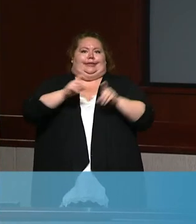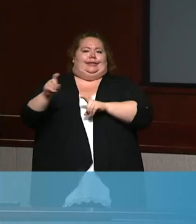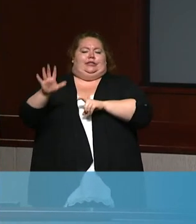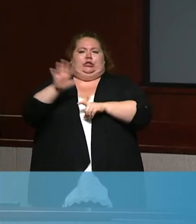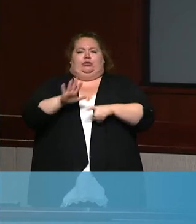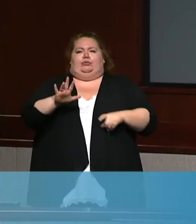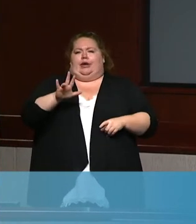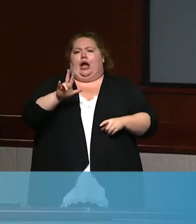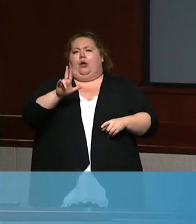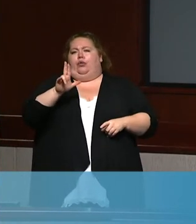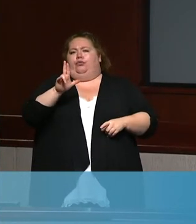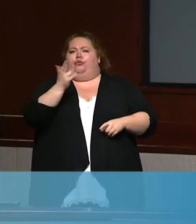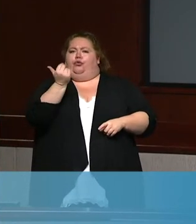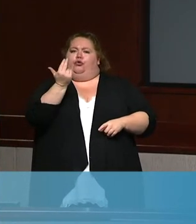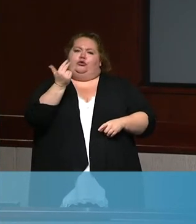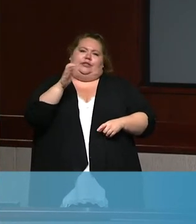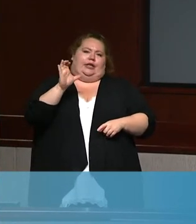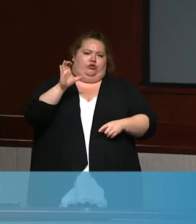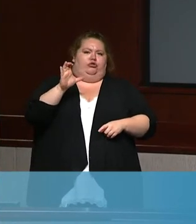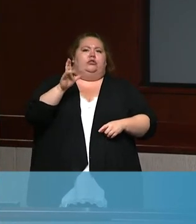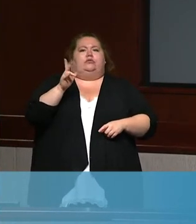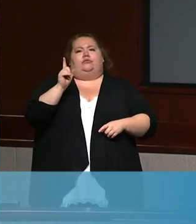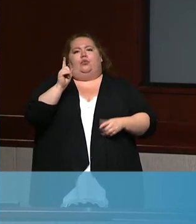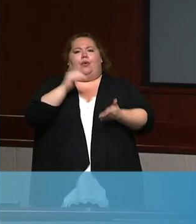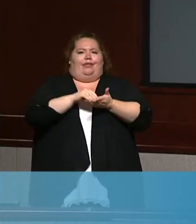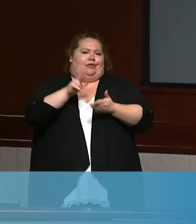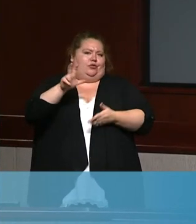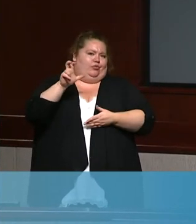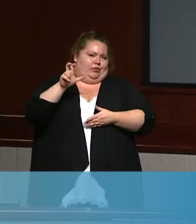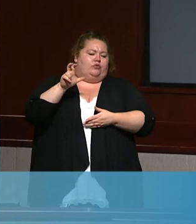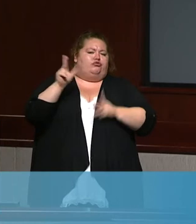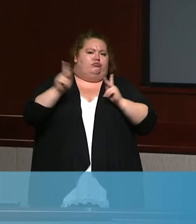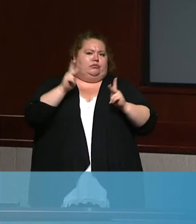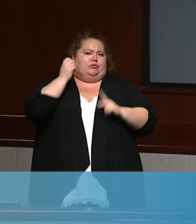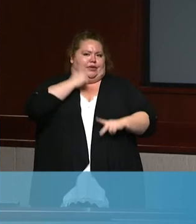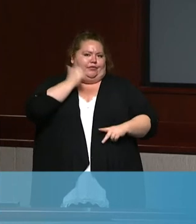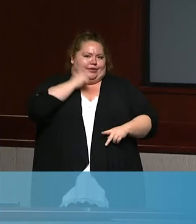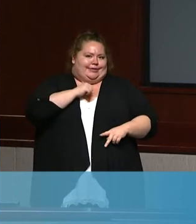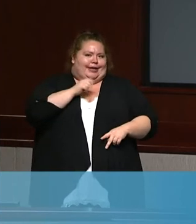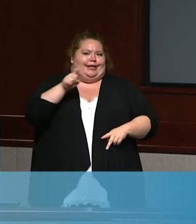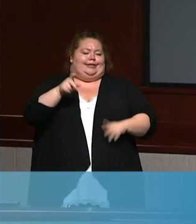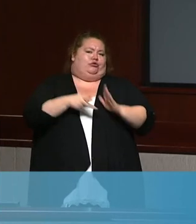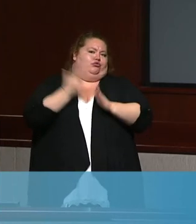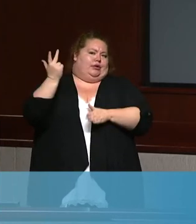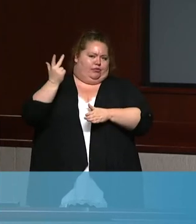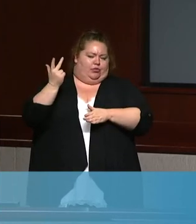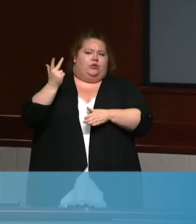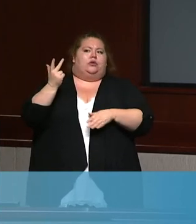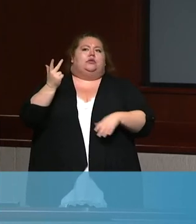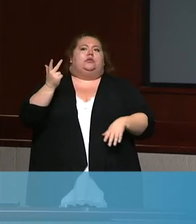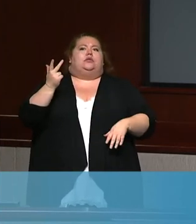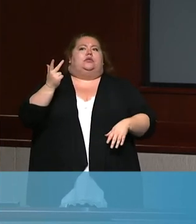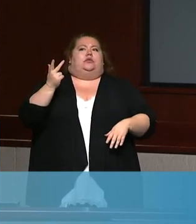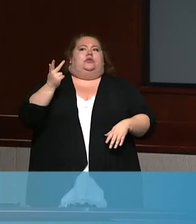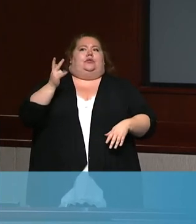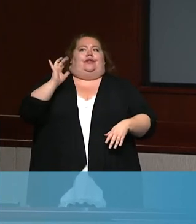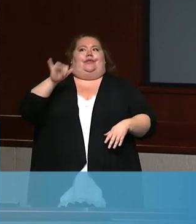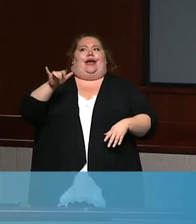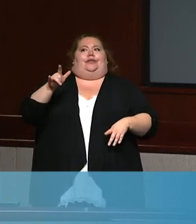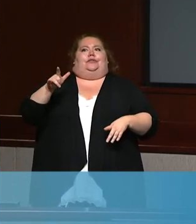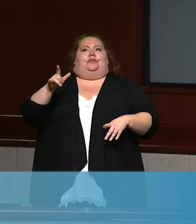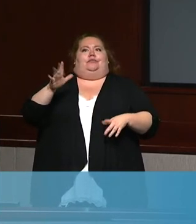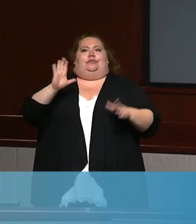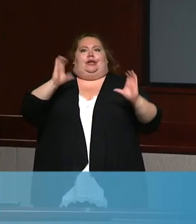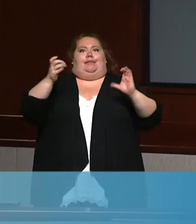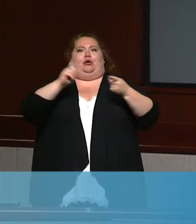the math, uh, you do the 141 and you, uh, times it by our population, that's the number and, uh, we need to be